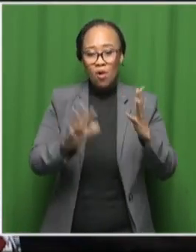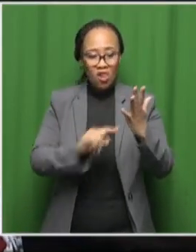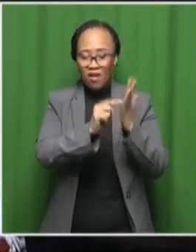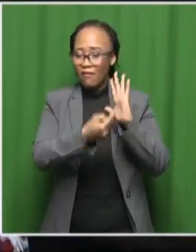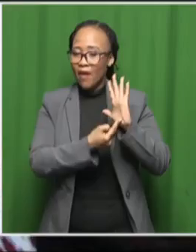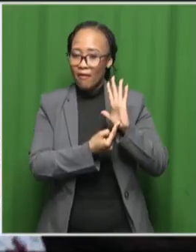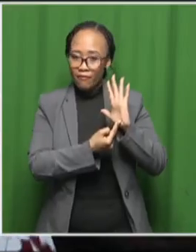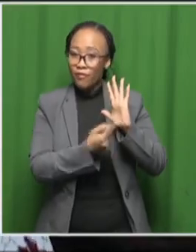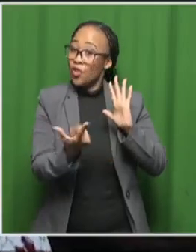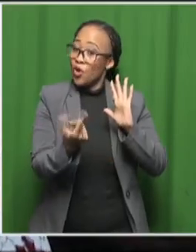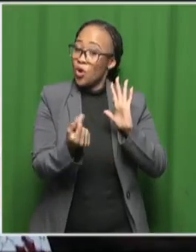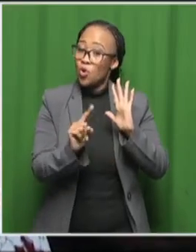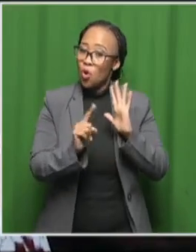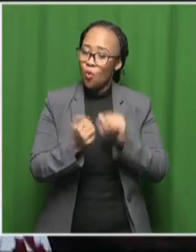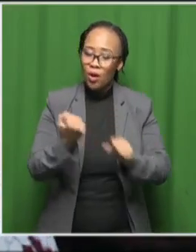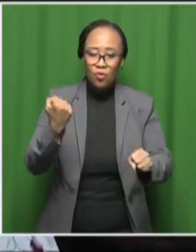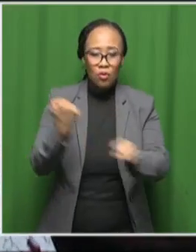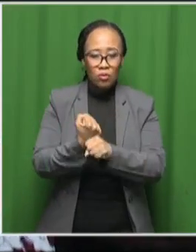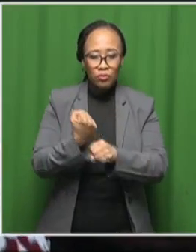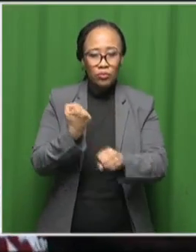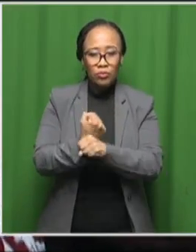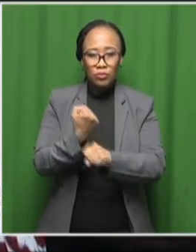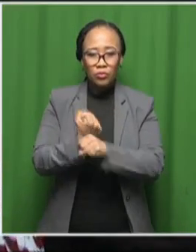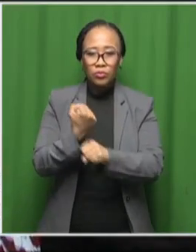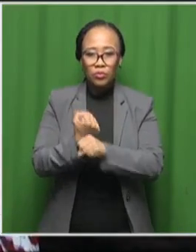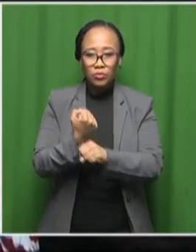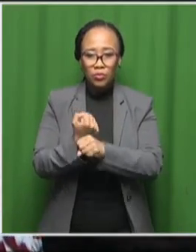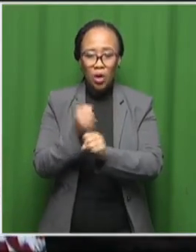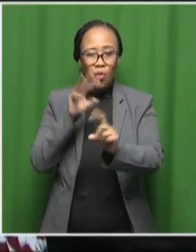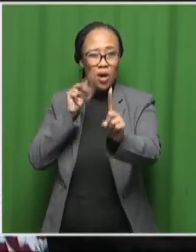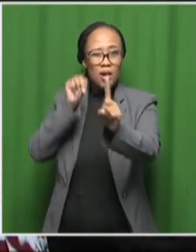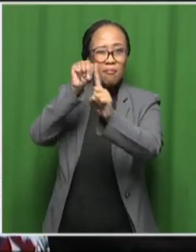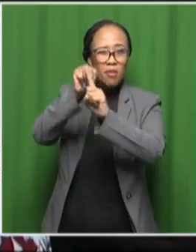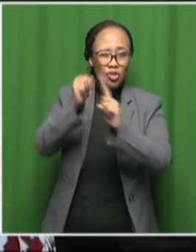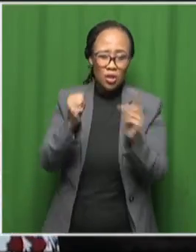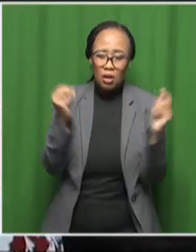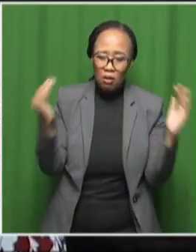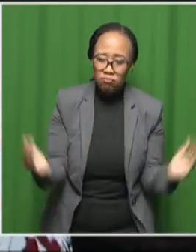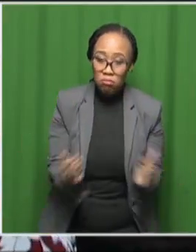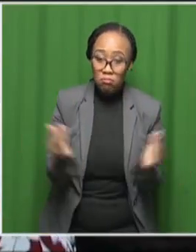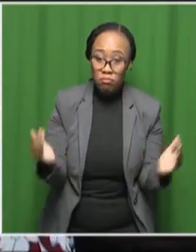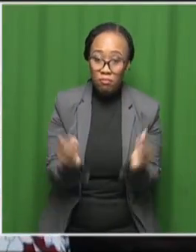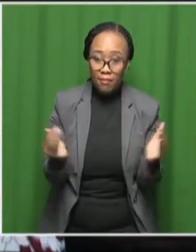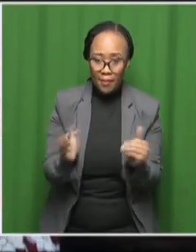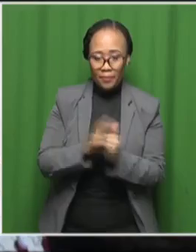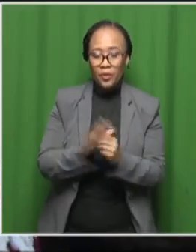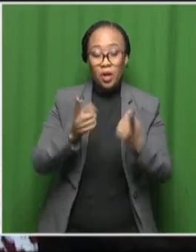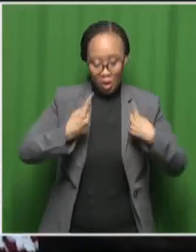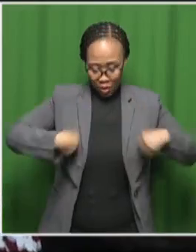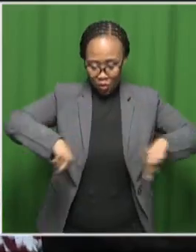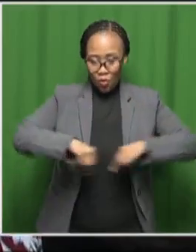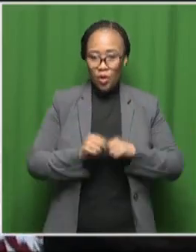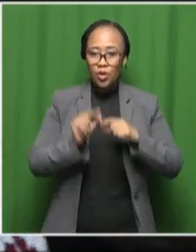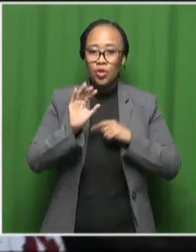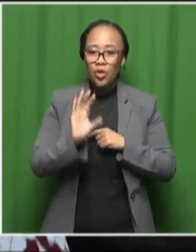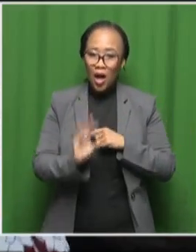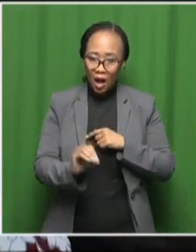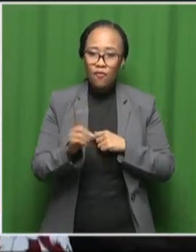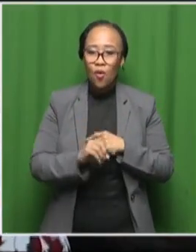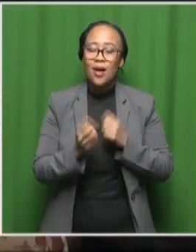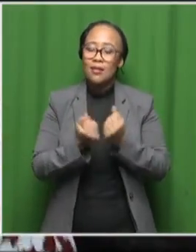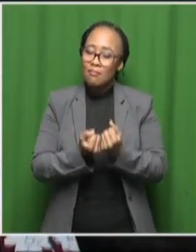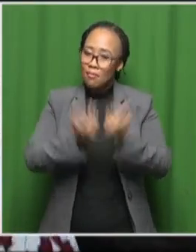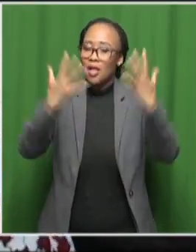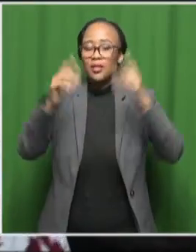actively working out with promoting that mission one of the things that we do actively is in the multilingual glossary which